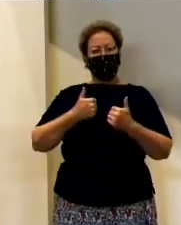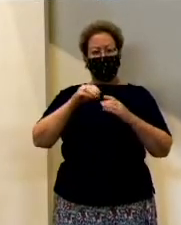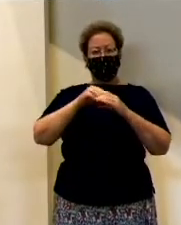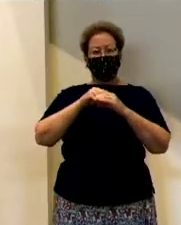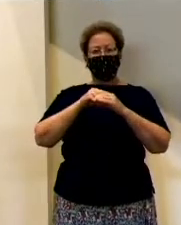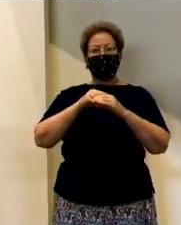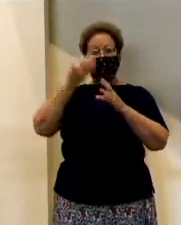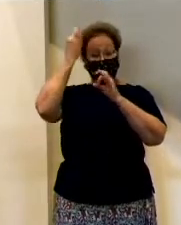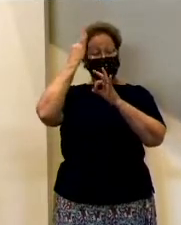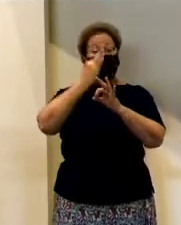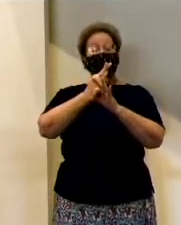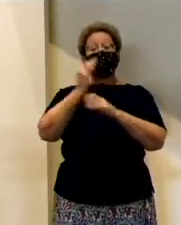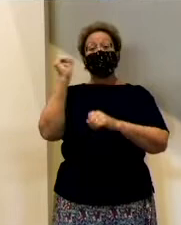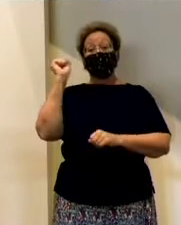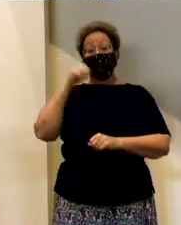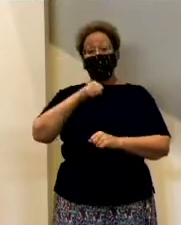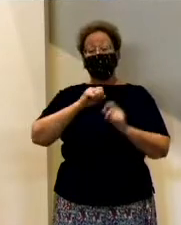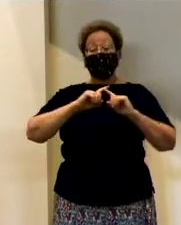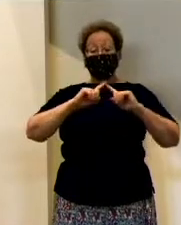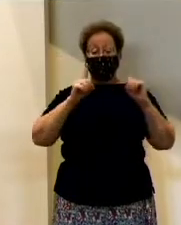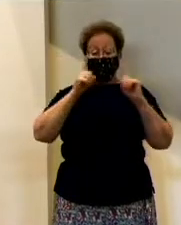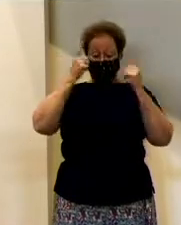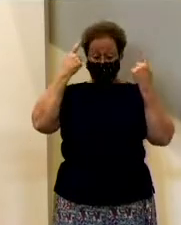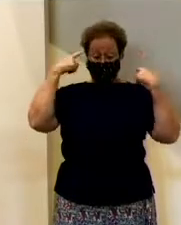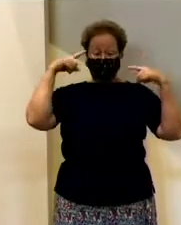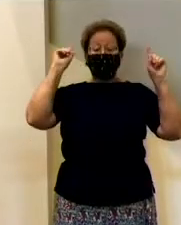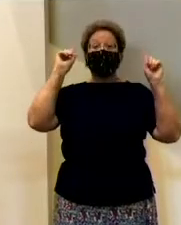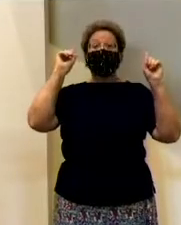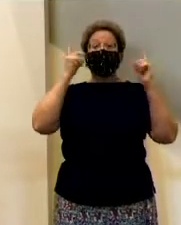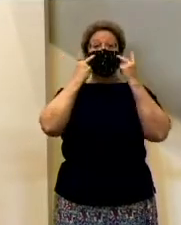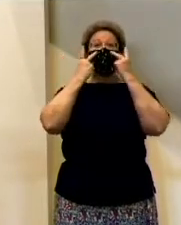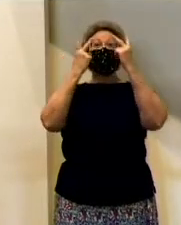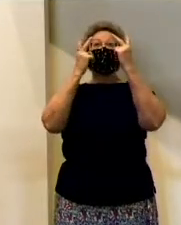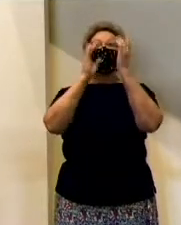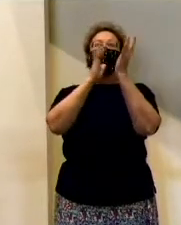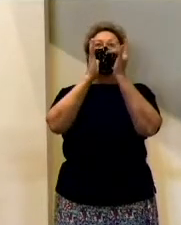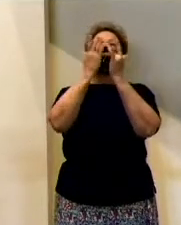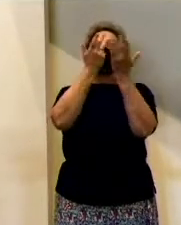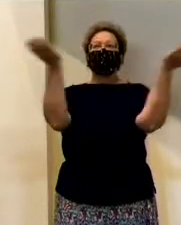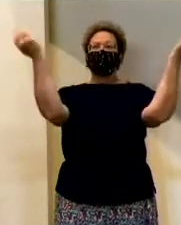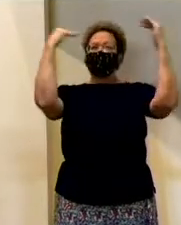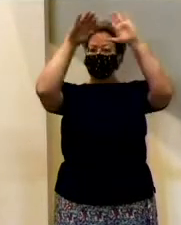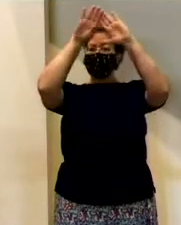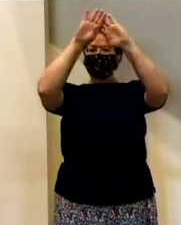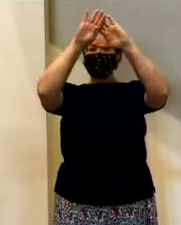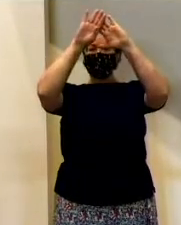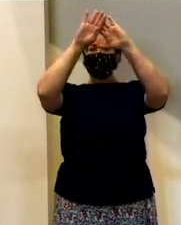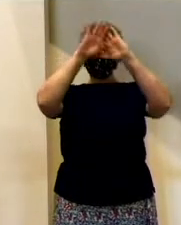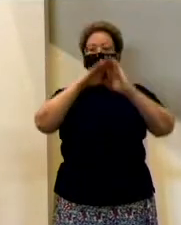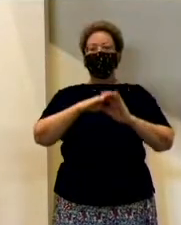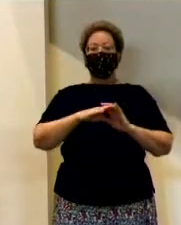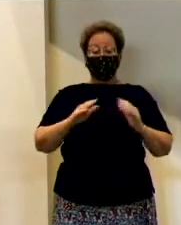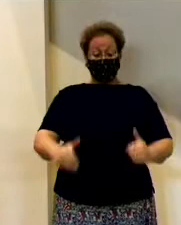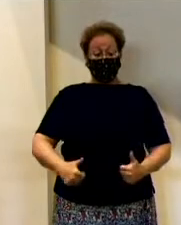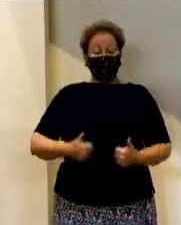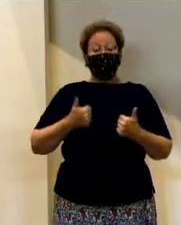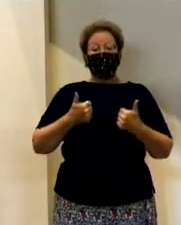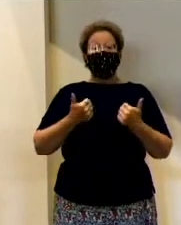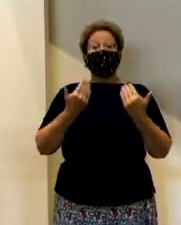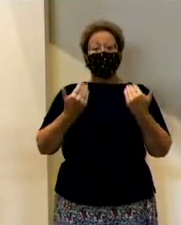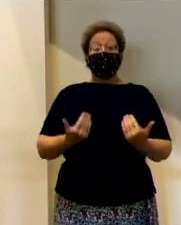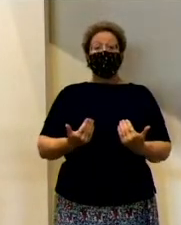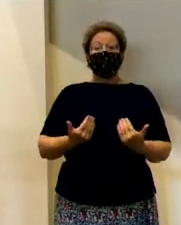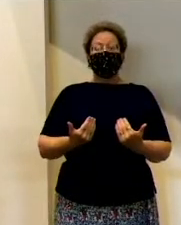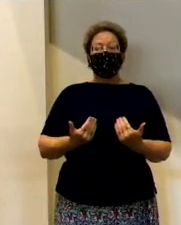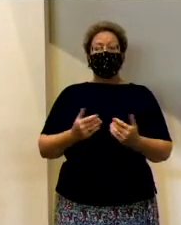in Christ, it won't be fully realized until we see Jesus face to face in glory. So we live in the now and the